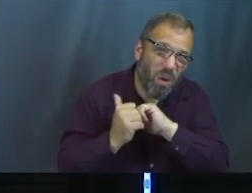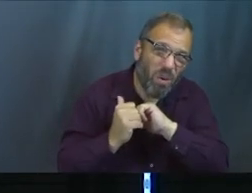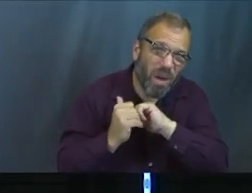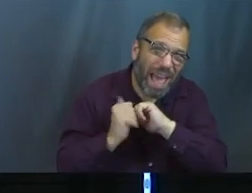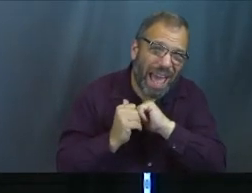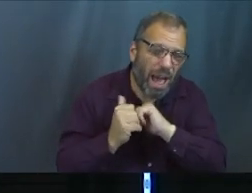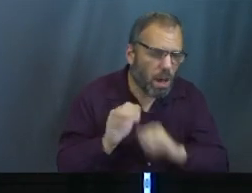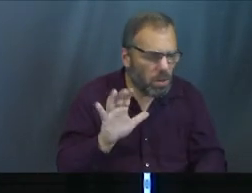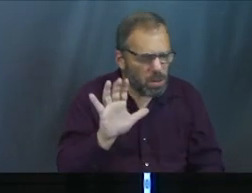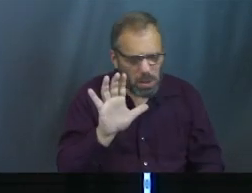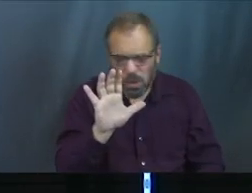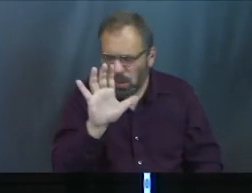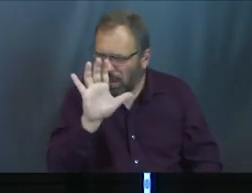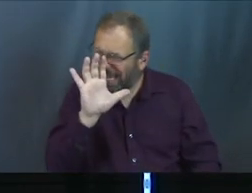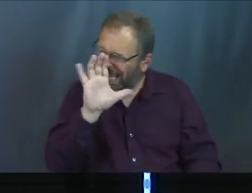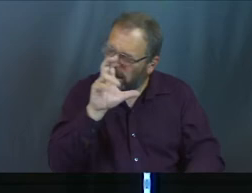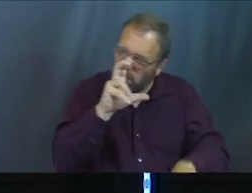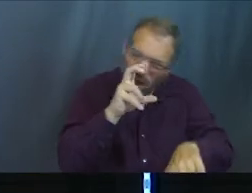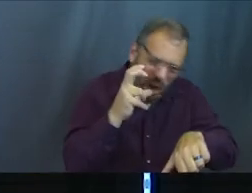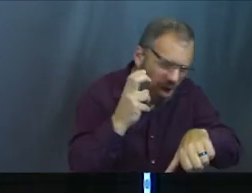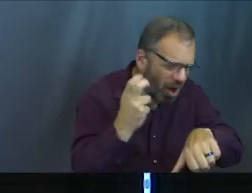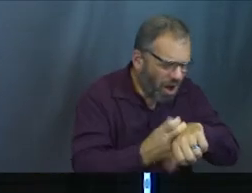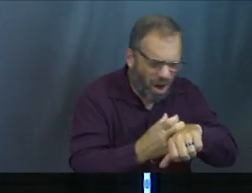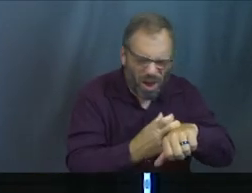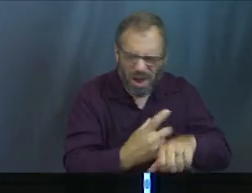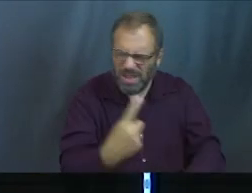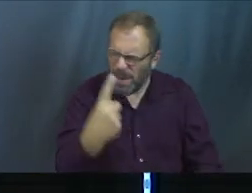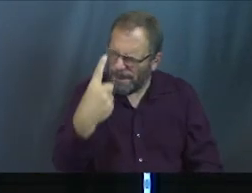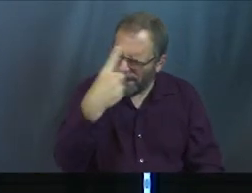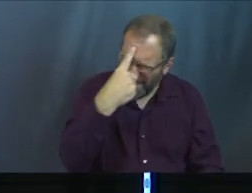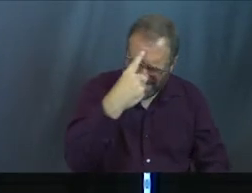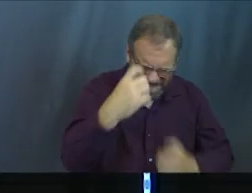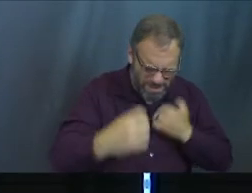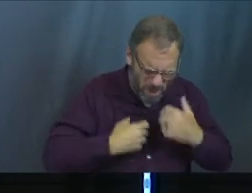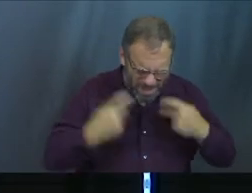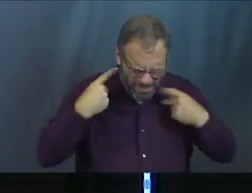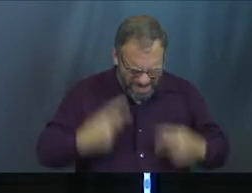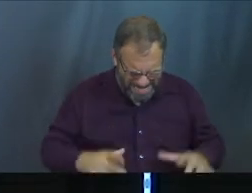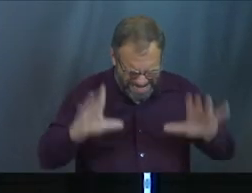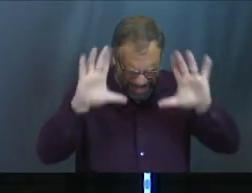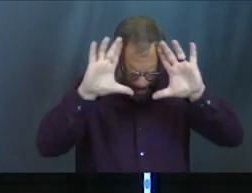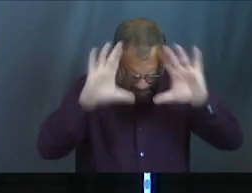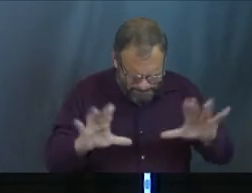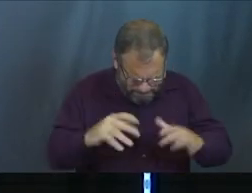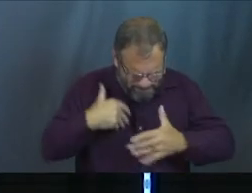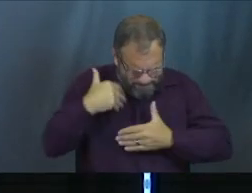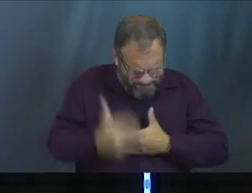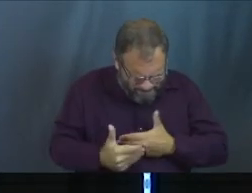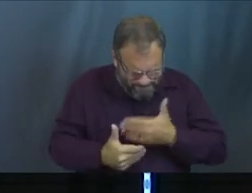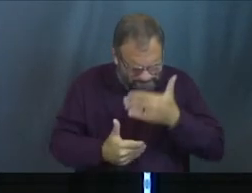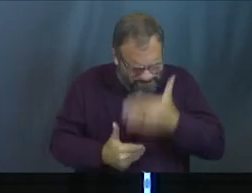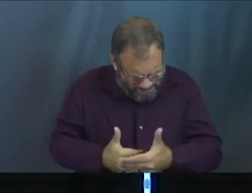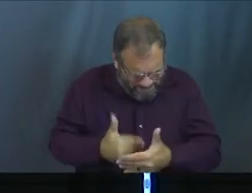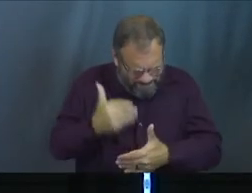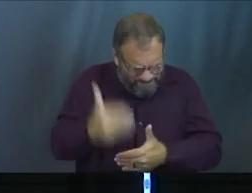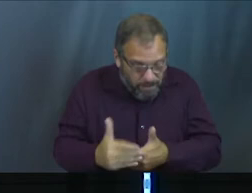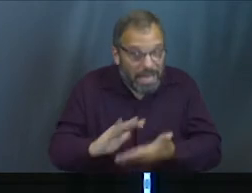get there? Because that is so hard, church, to mentally, emotionally, just even physically, to be able to say, I'm going to keep pressing on.